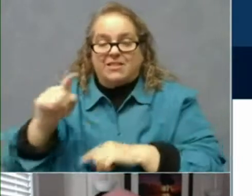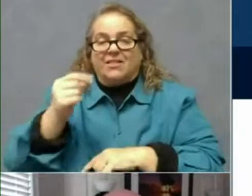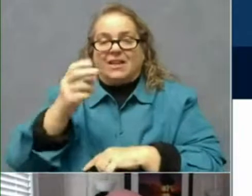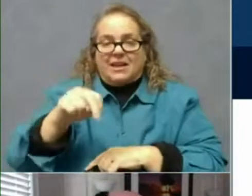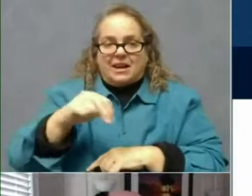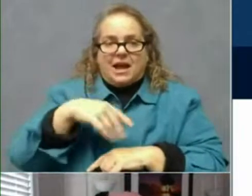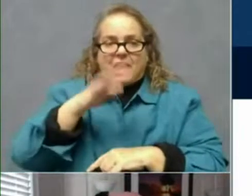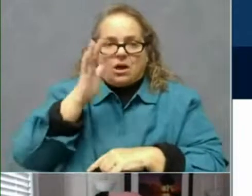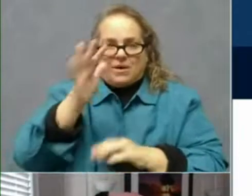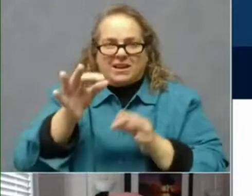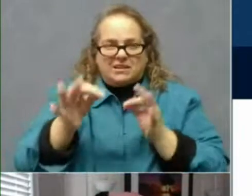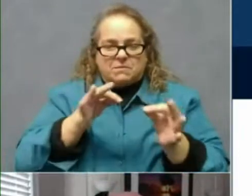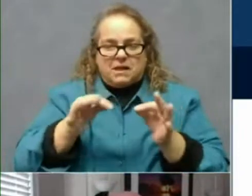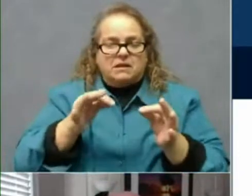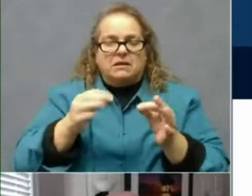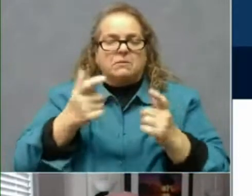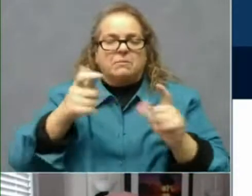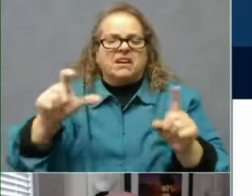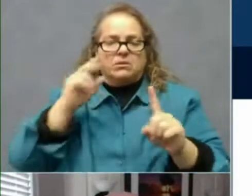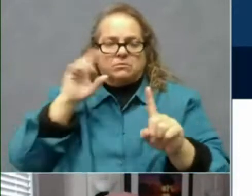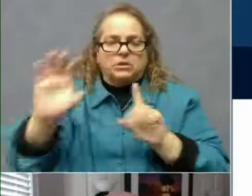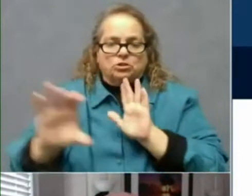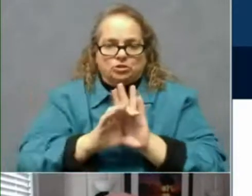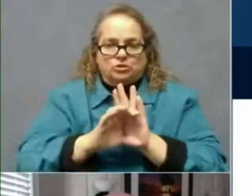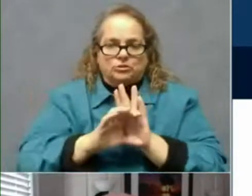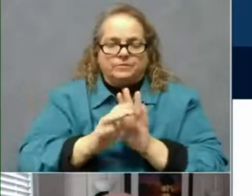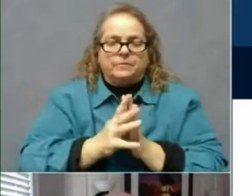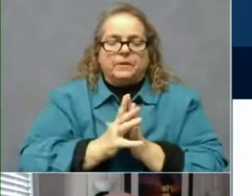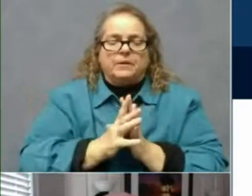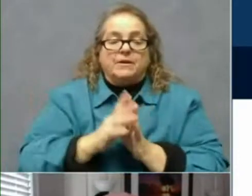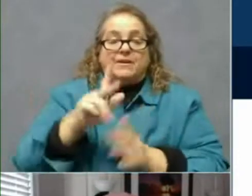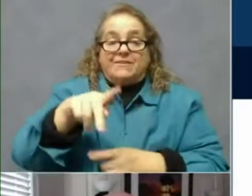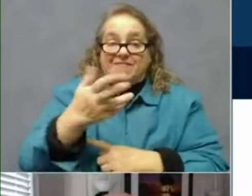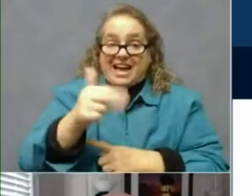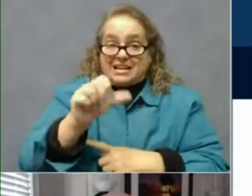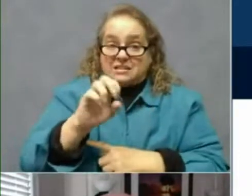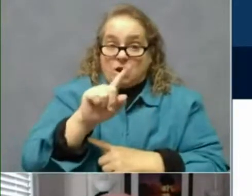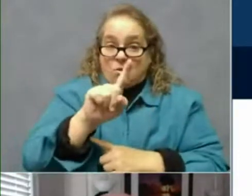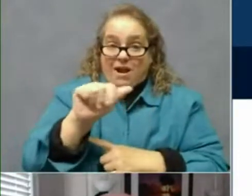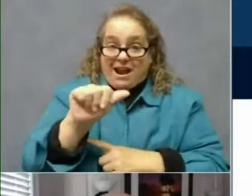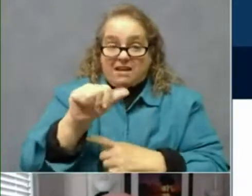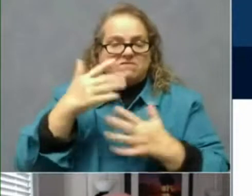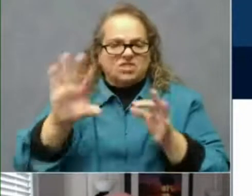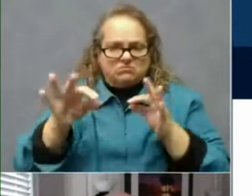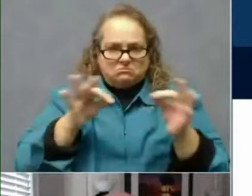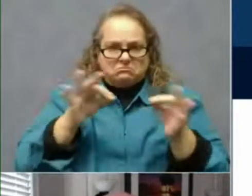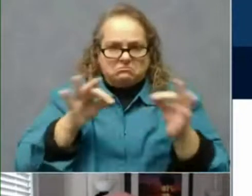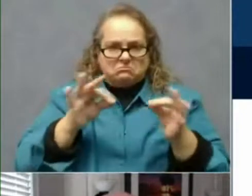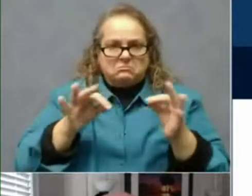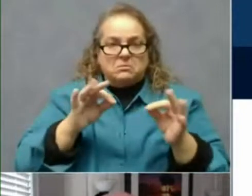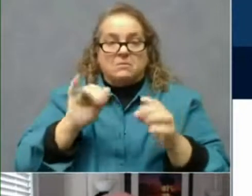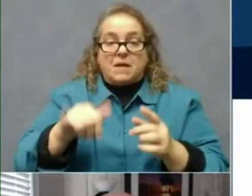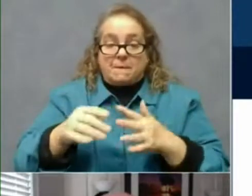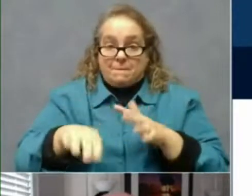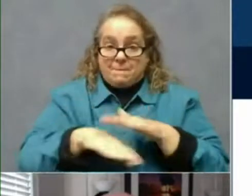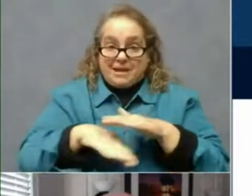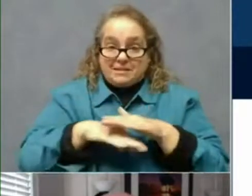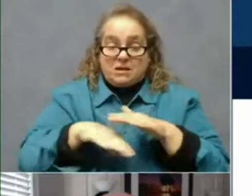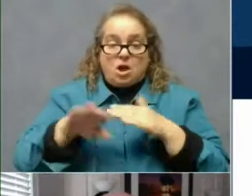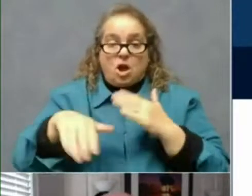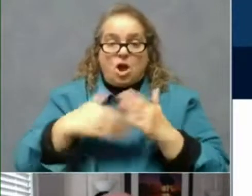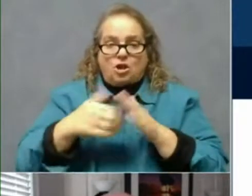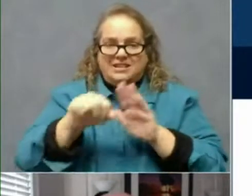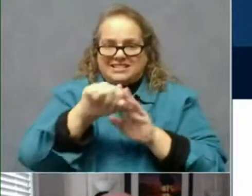this in a bigger perspective. So phase 1a was already defined. Essentially, all the states followed